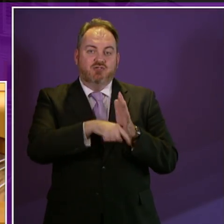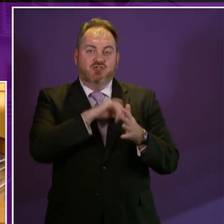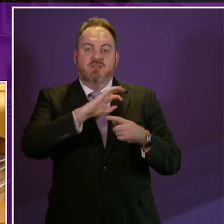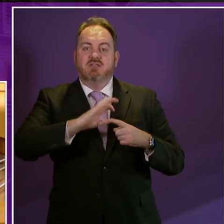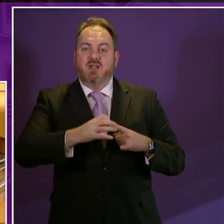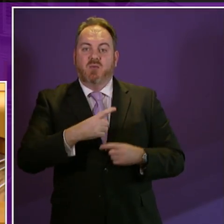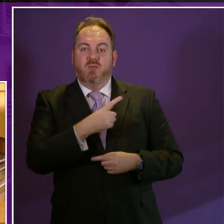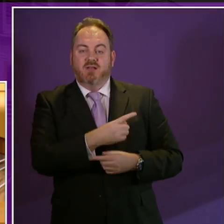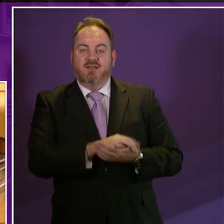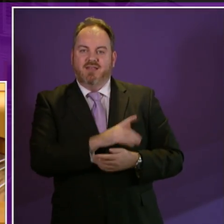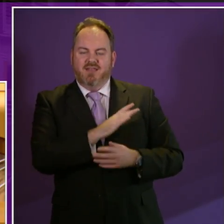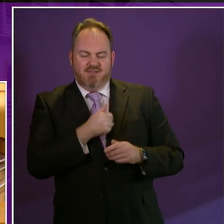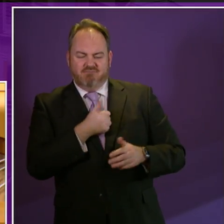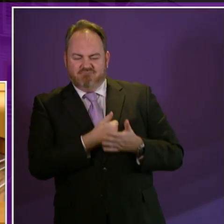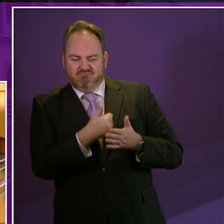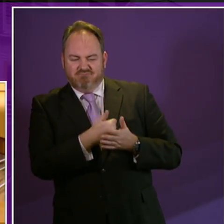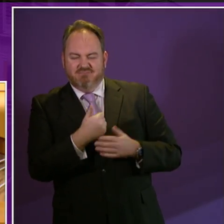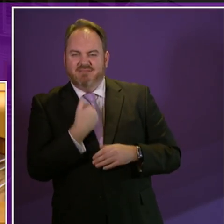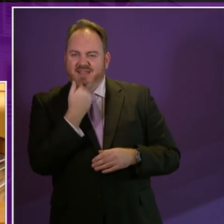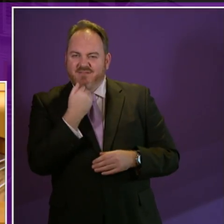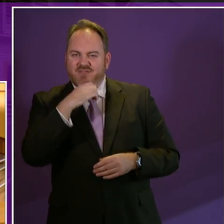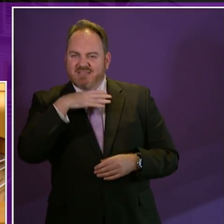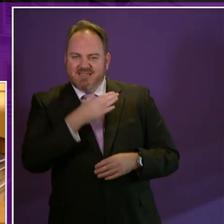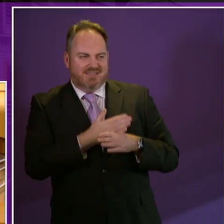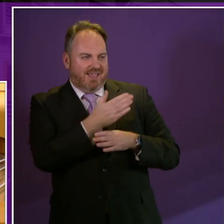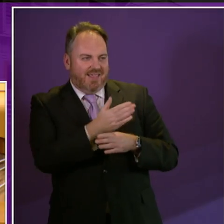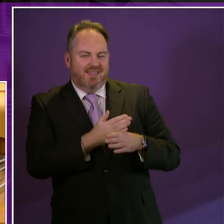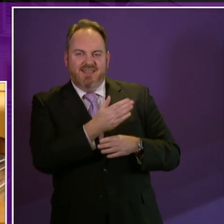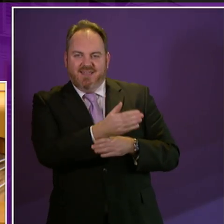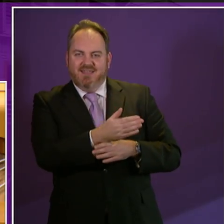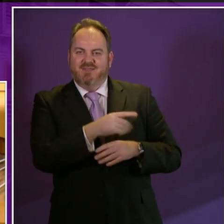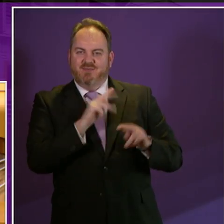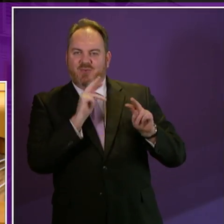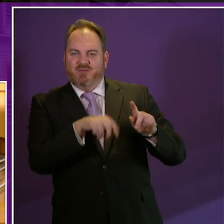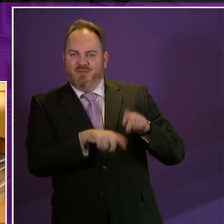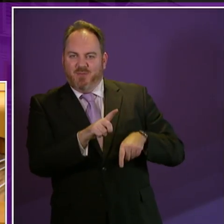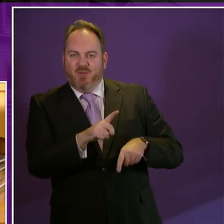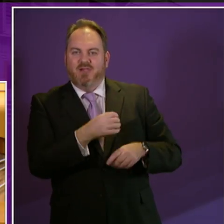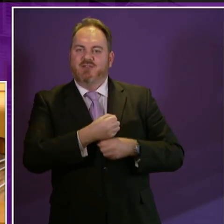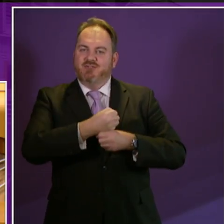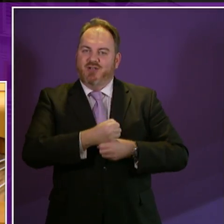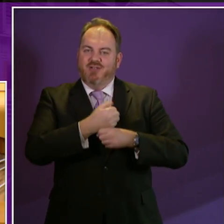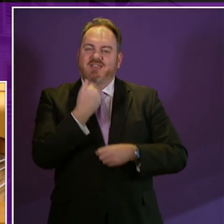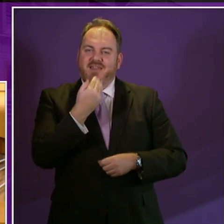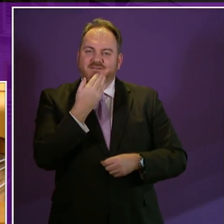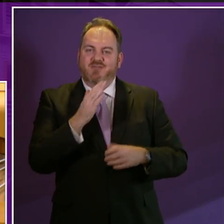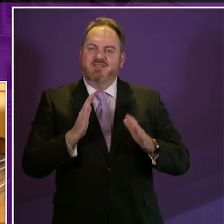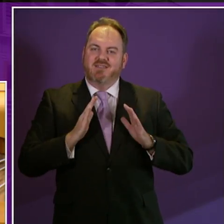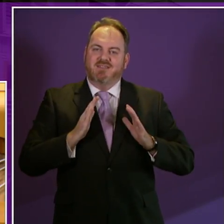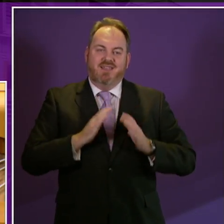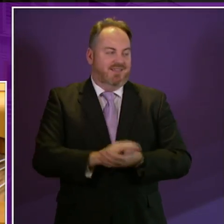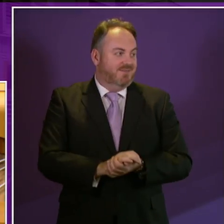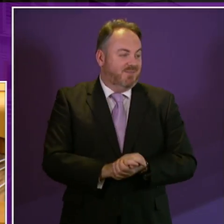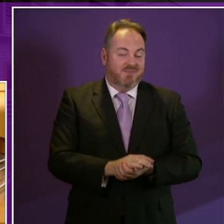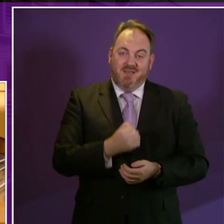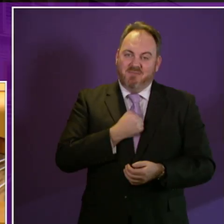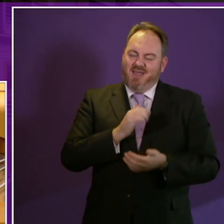fan. He goes to the football almost every Saturday and to church almost every Sunday. Throughout my childhood, the happiest parties I